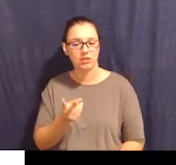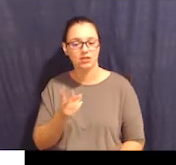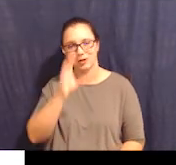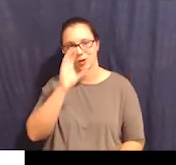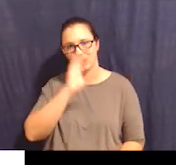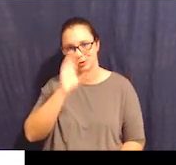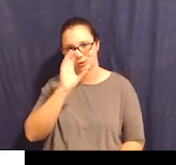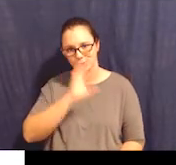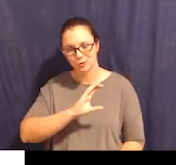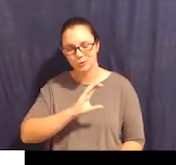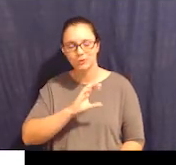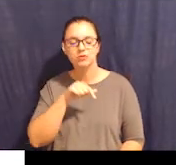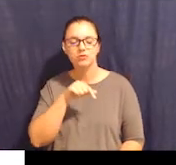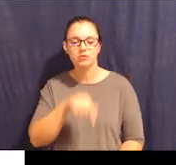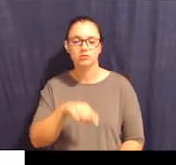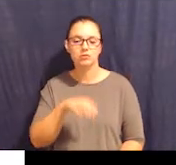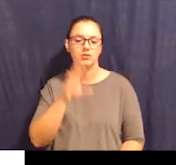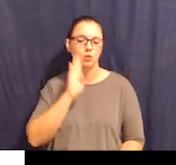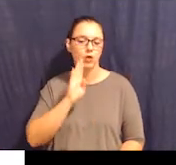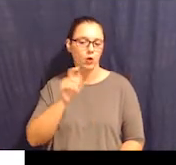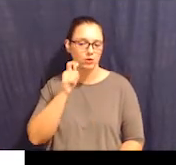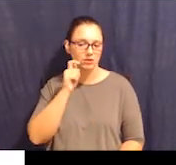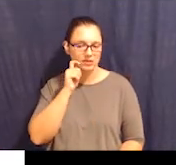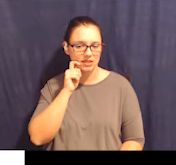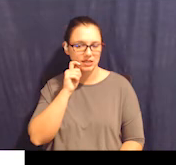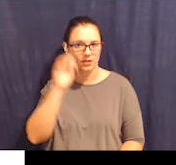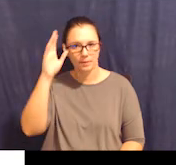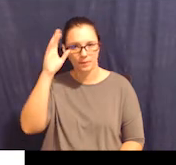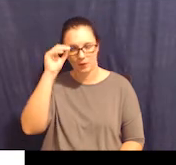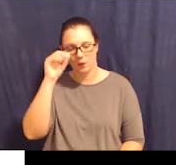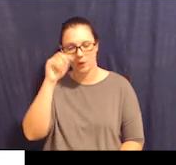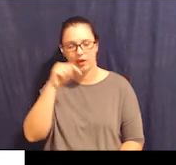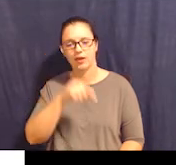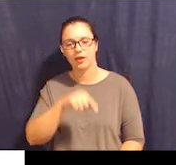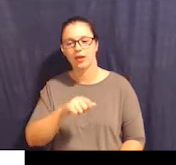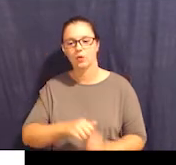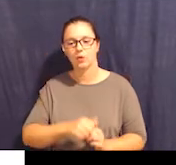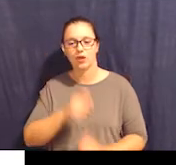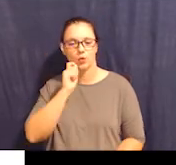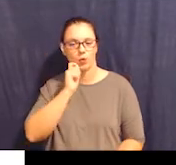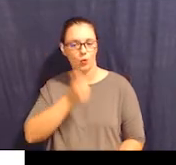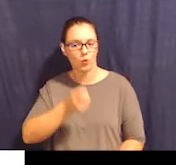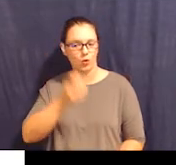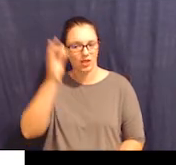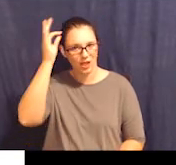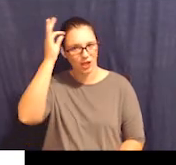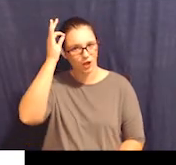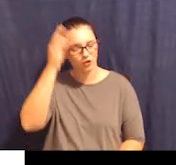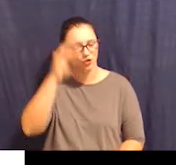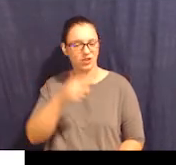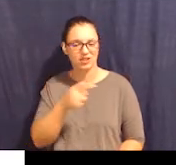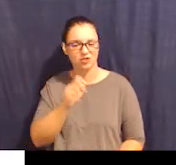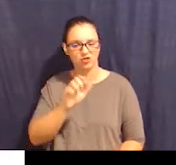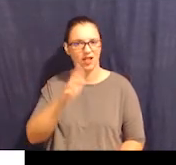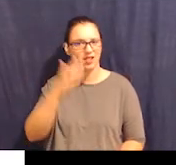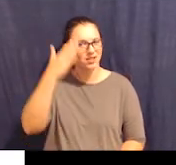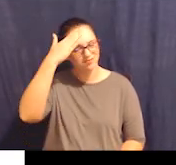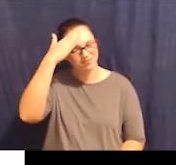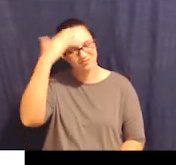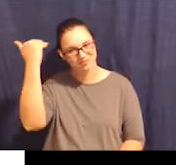with cool hair. It's sort of gelled and slick to the side, brown hair. And then we have a physician